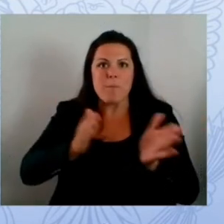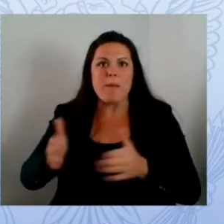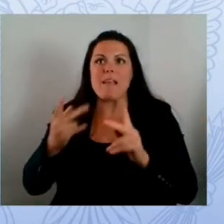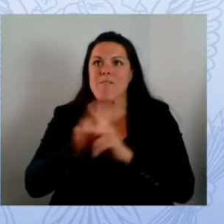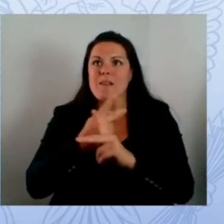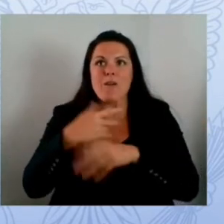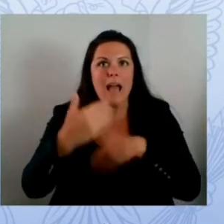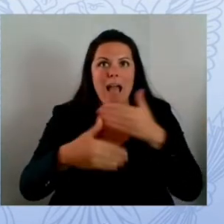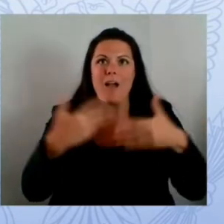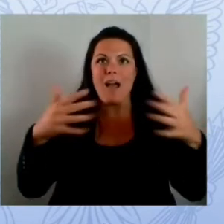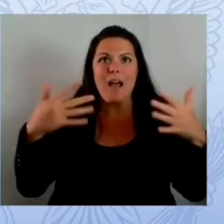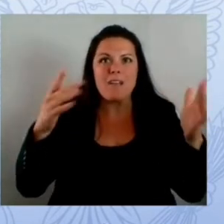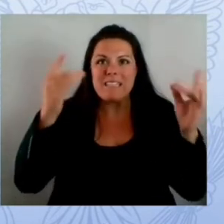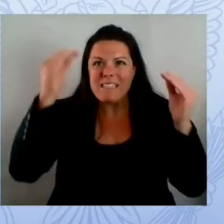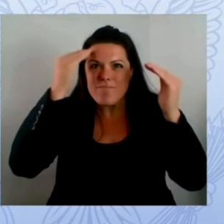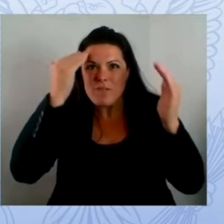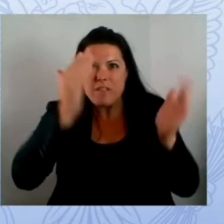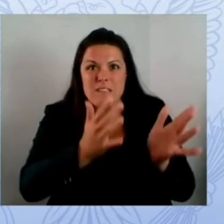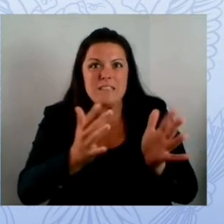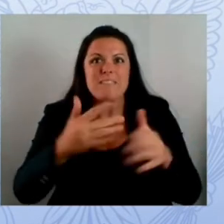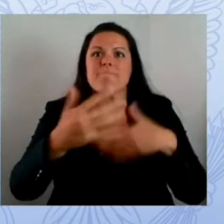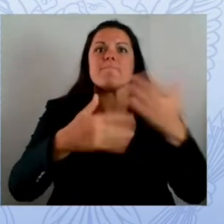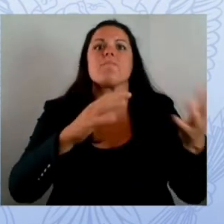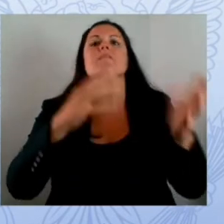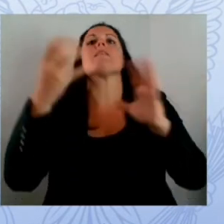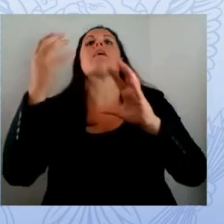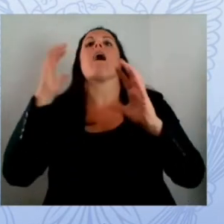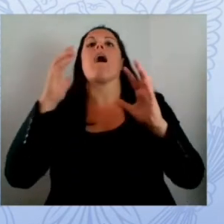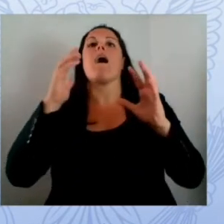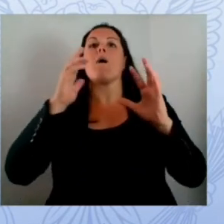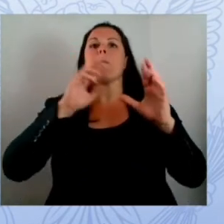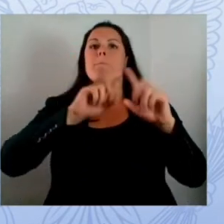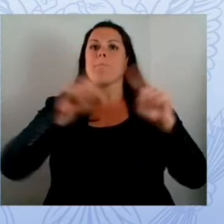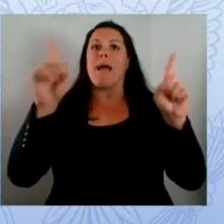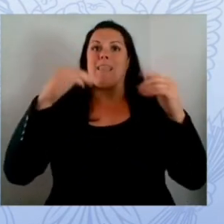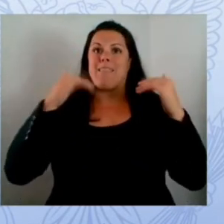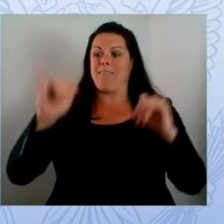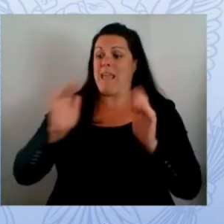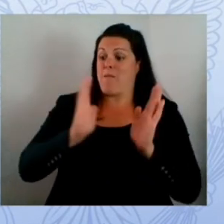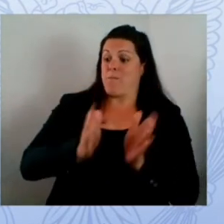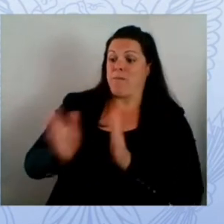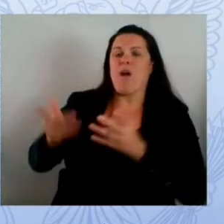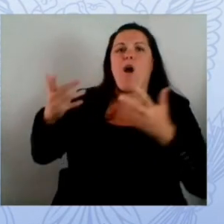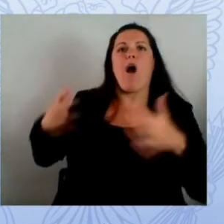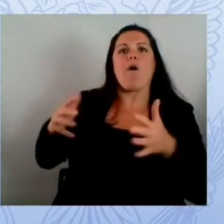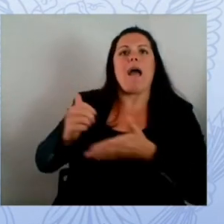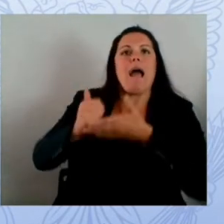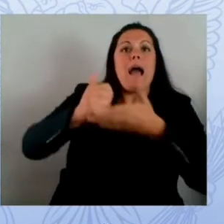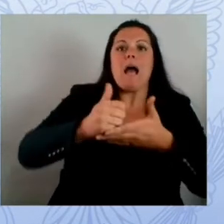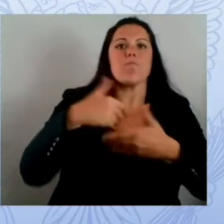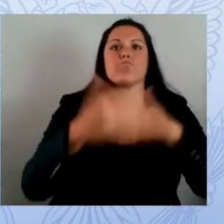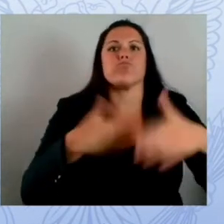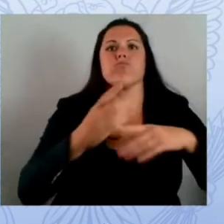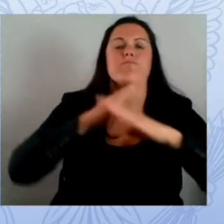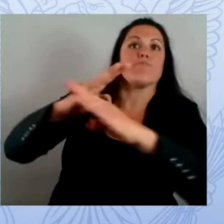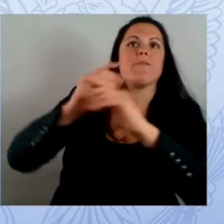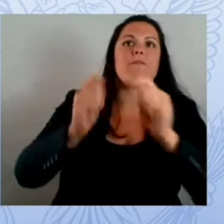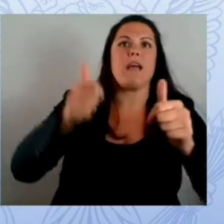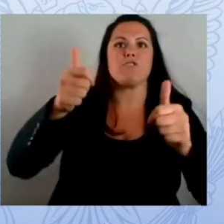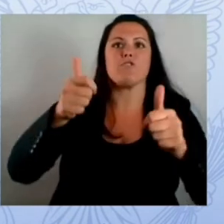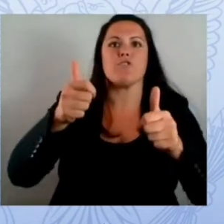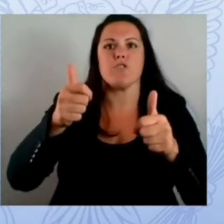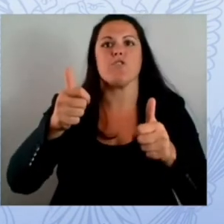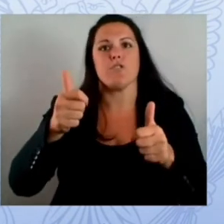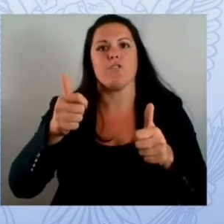for exactly how we would suggest everyone do it but i want to go back to beforehand because